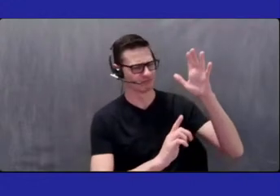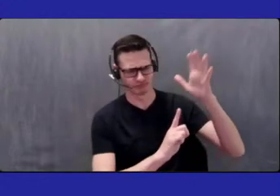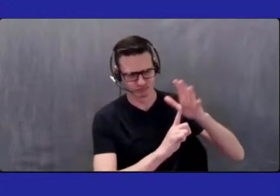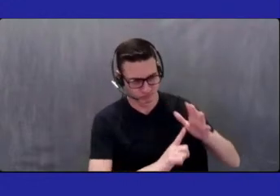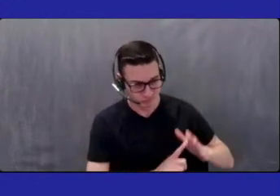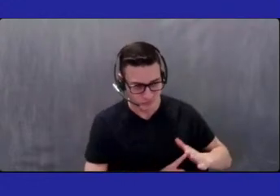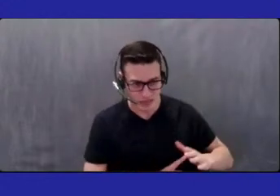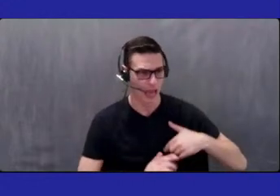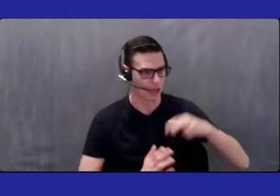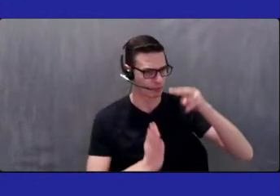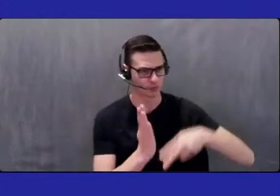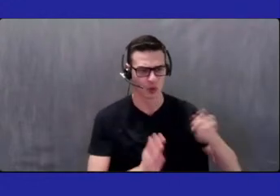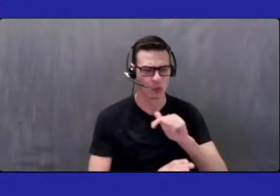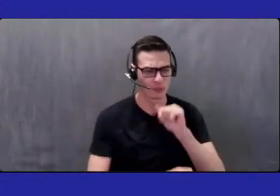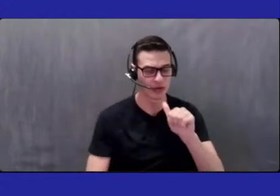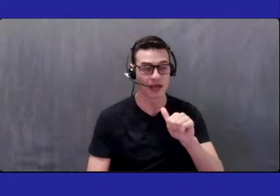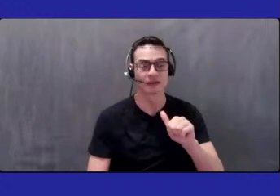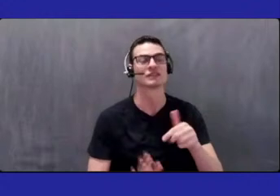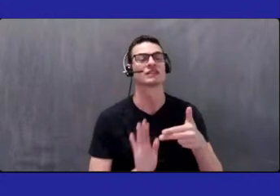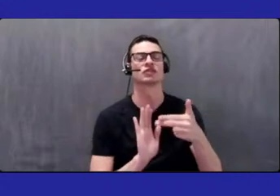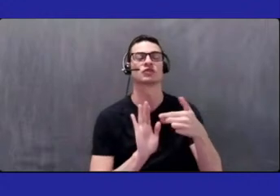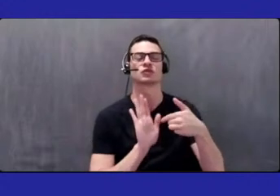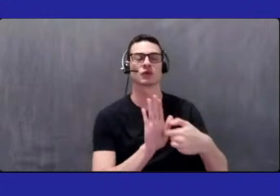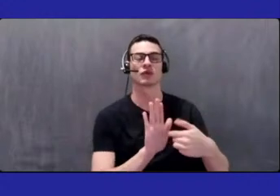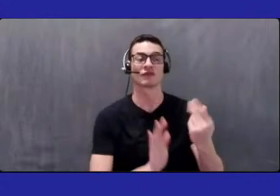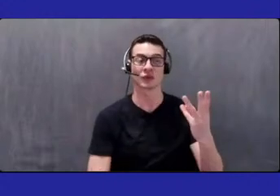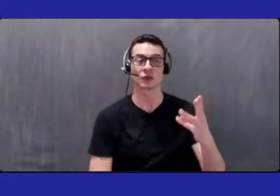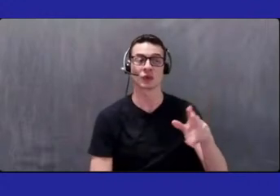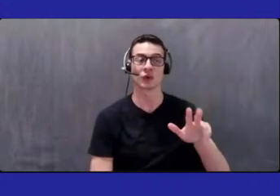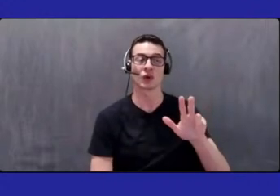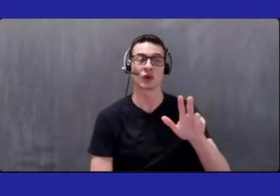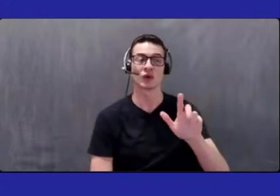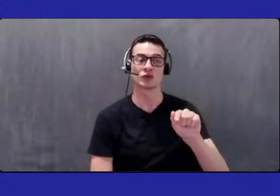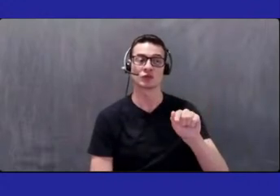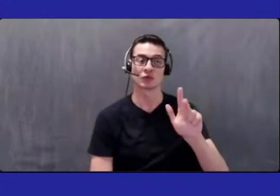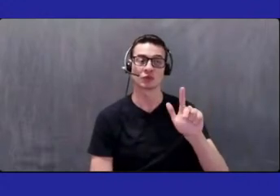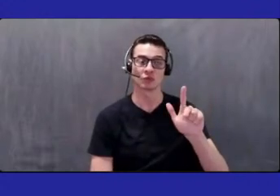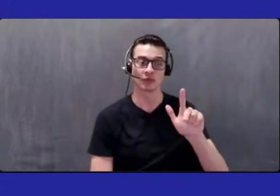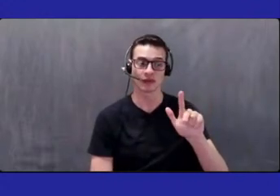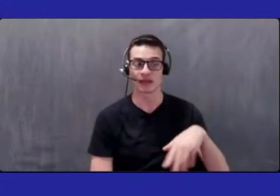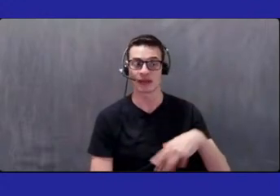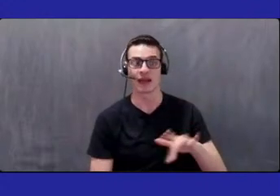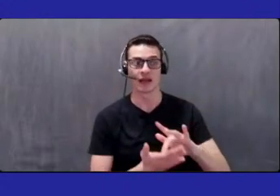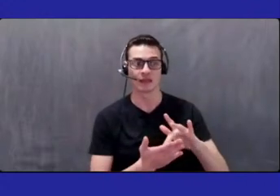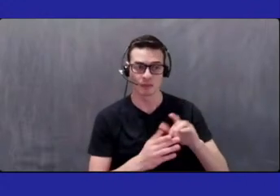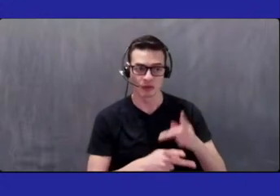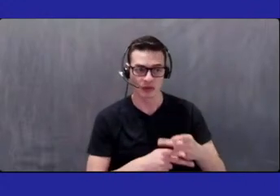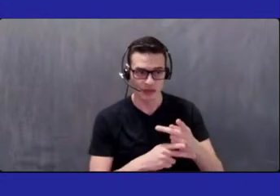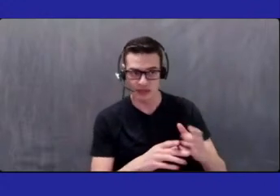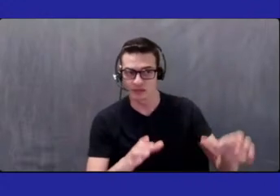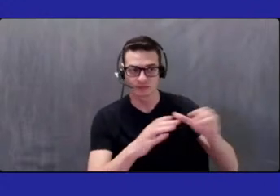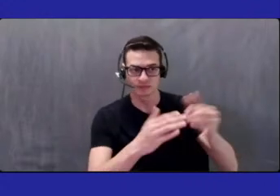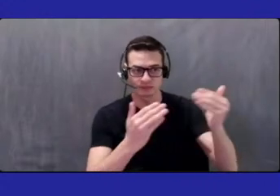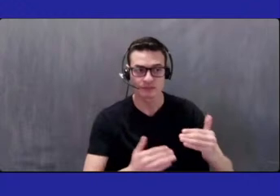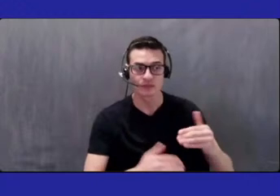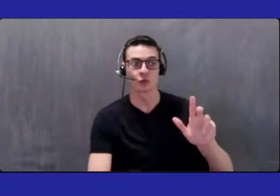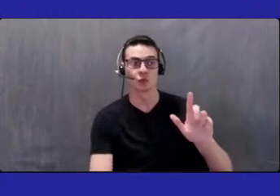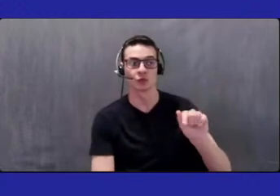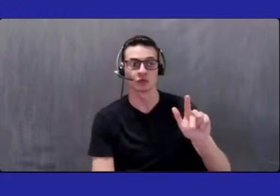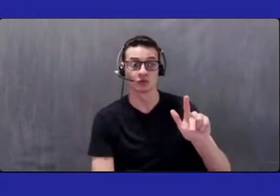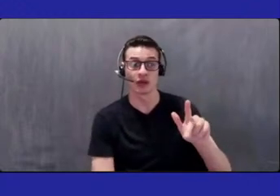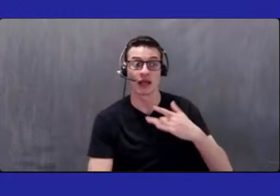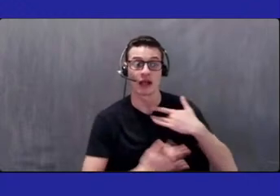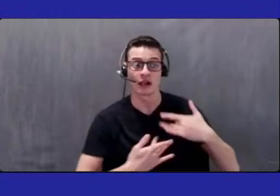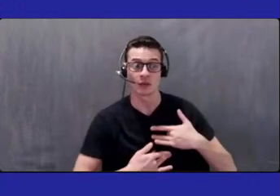highlight a few. 2023 Patient Center of Medical Care NCQA Accreditation, the 2023 American Heart Association